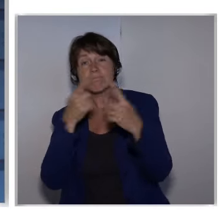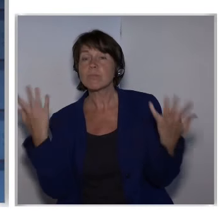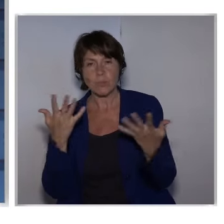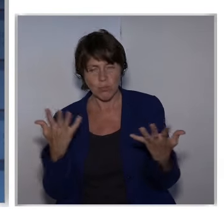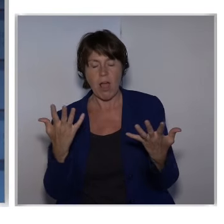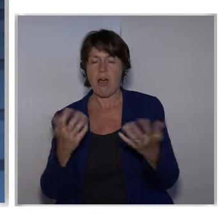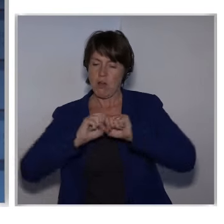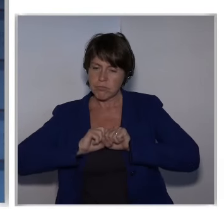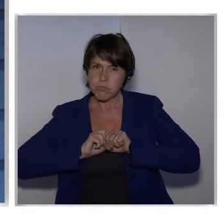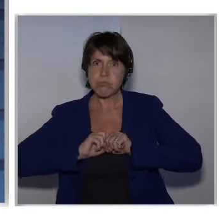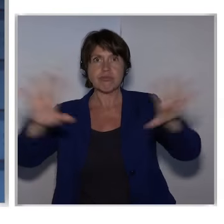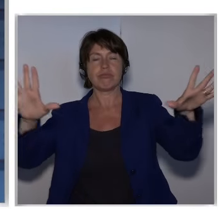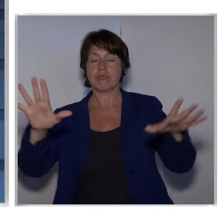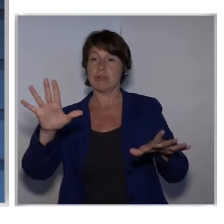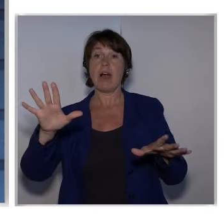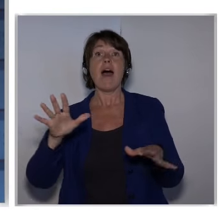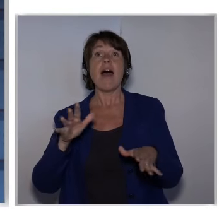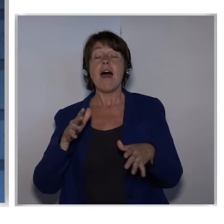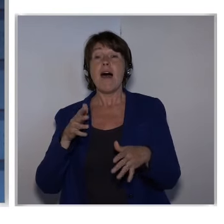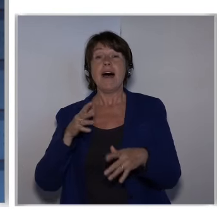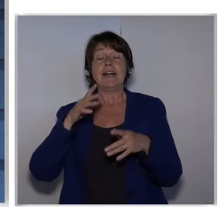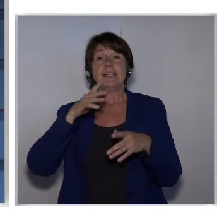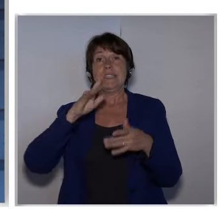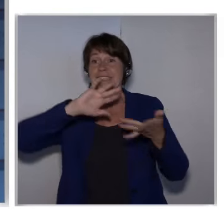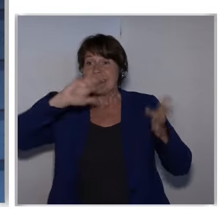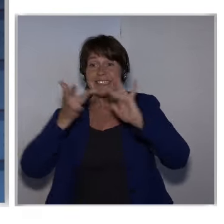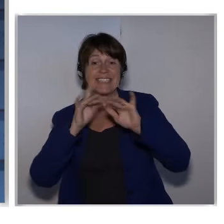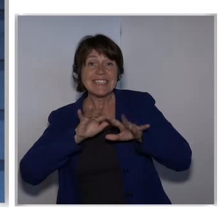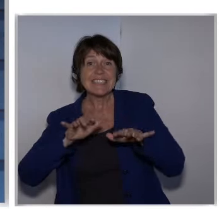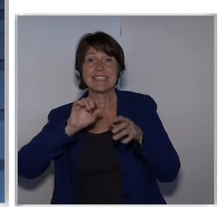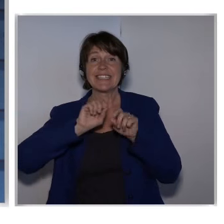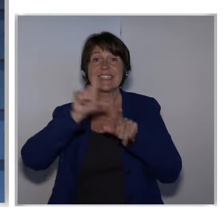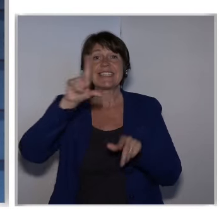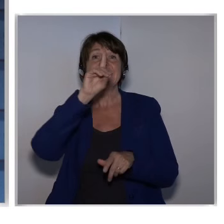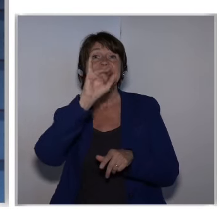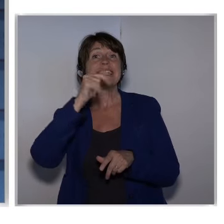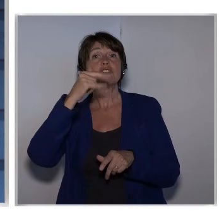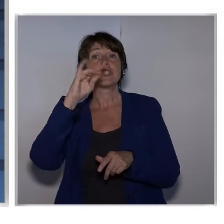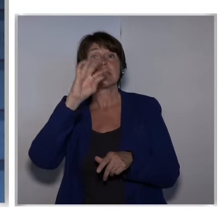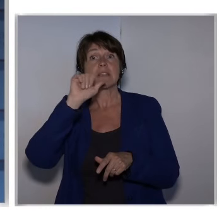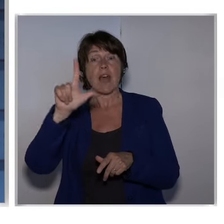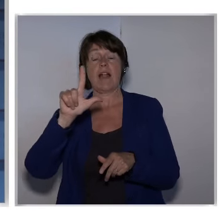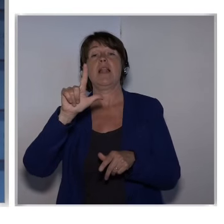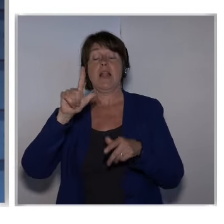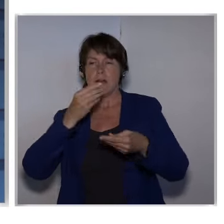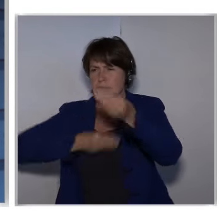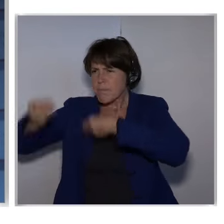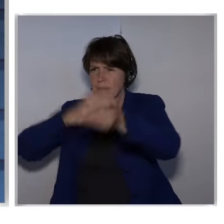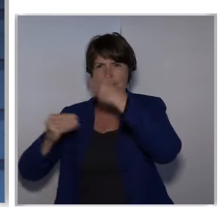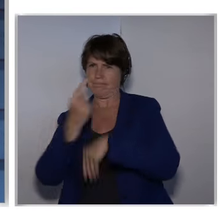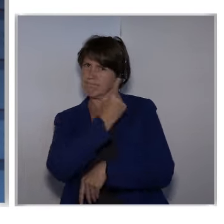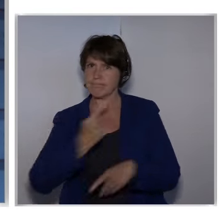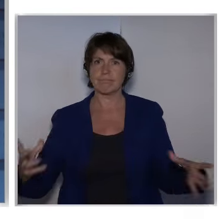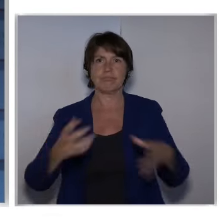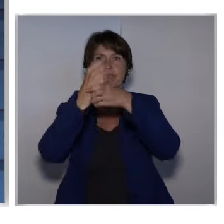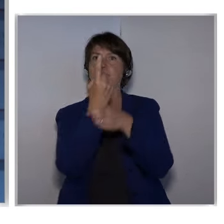digital single market strategy. And of course, to hear from you, the stakeholders. We'll